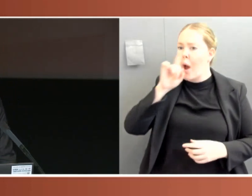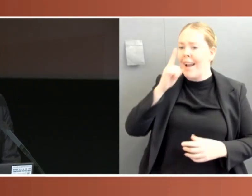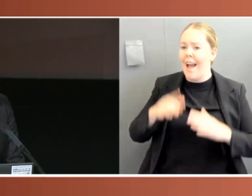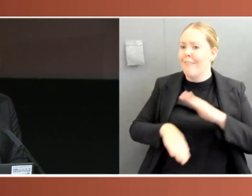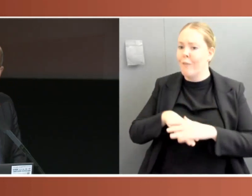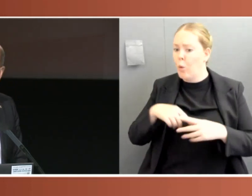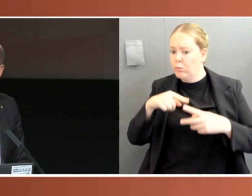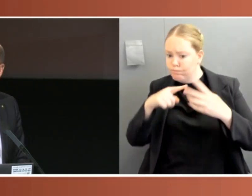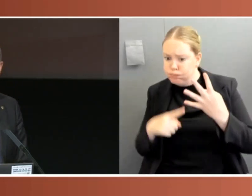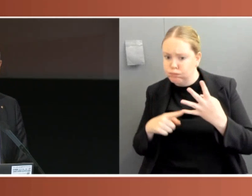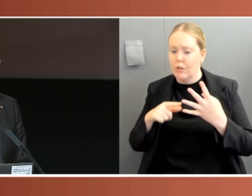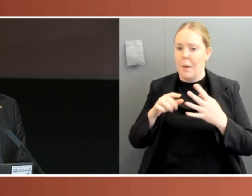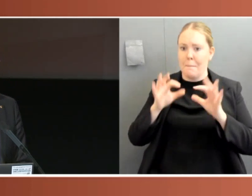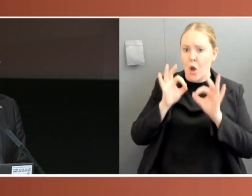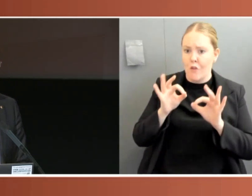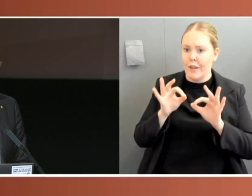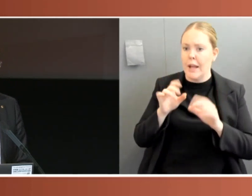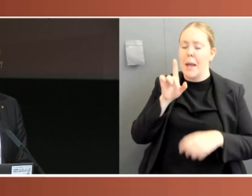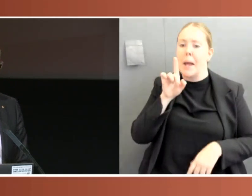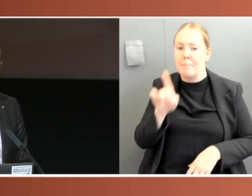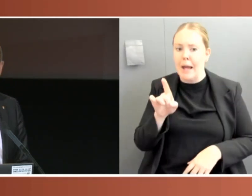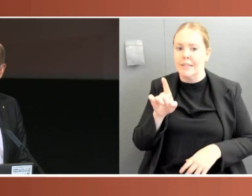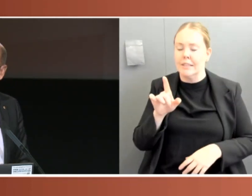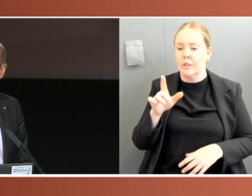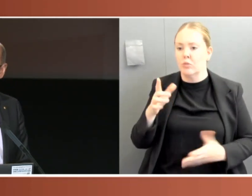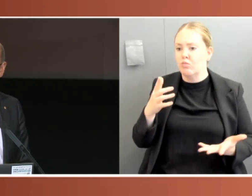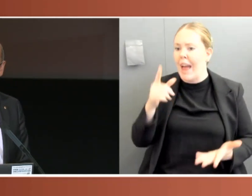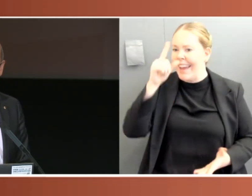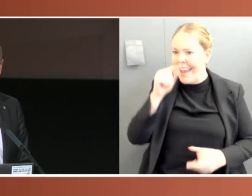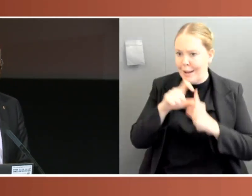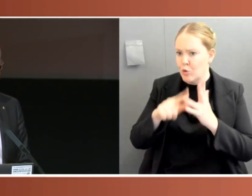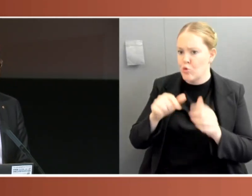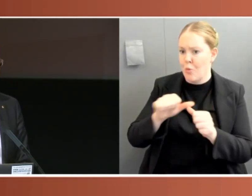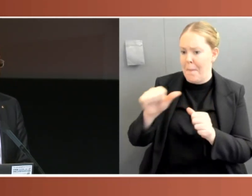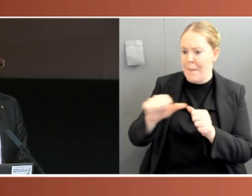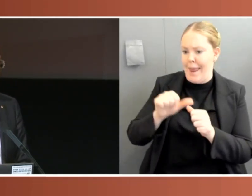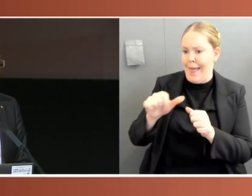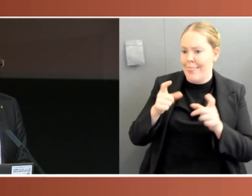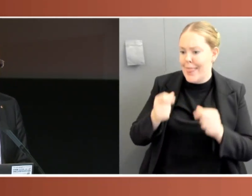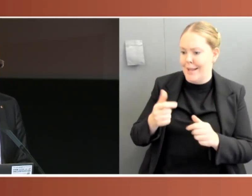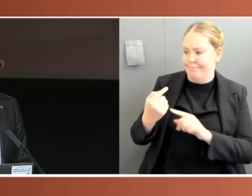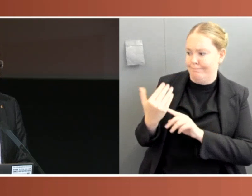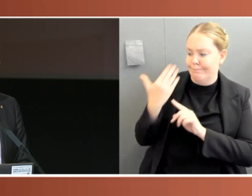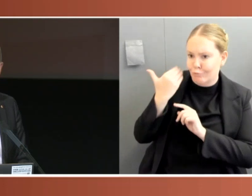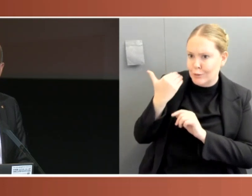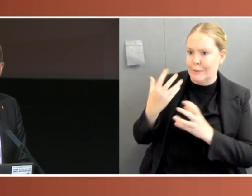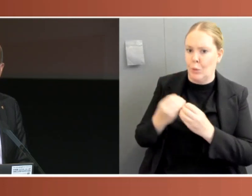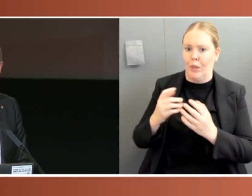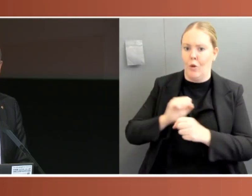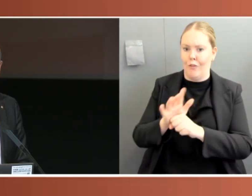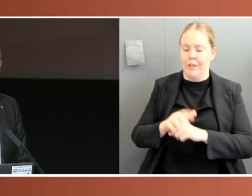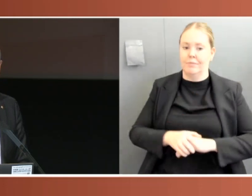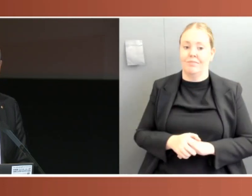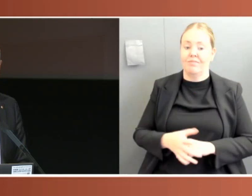about, there's no doubt it can do much better. And in fact, if you look at other parliaments in the UK and around the world, it's clear that